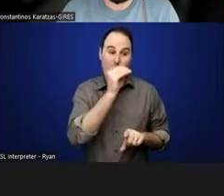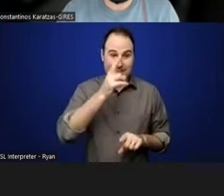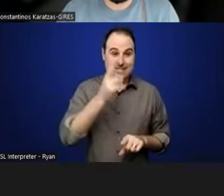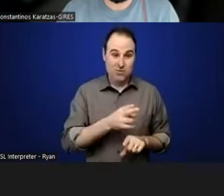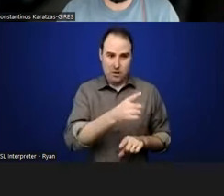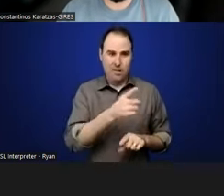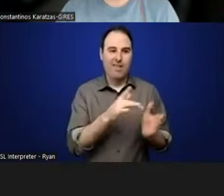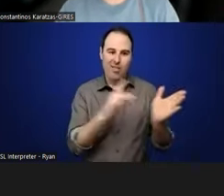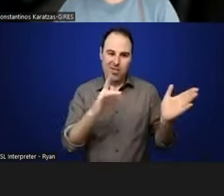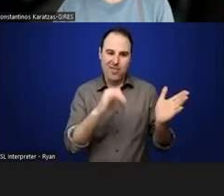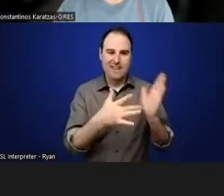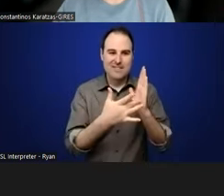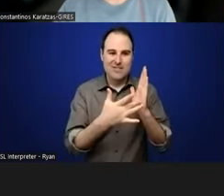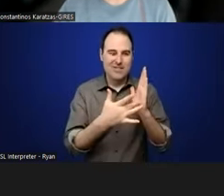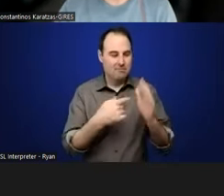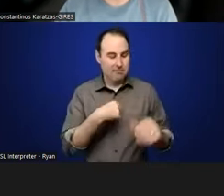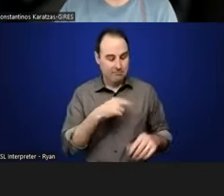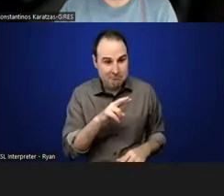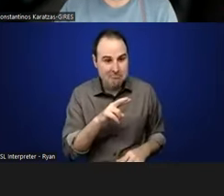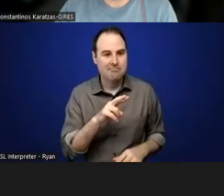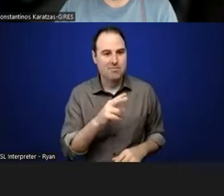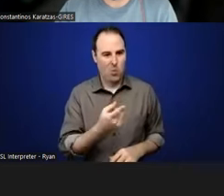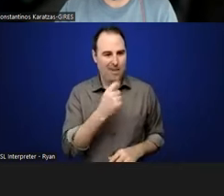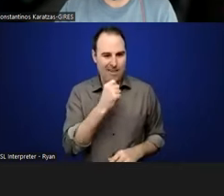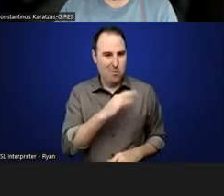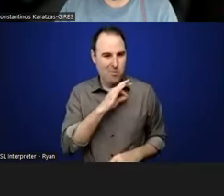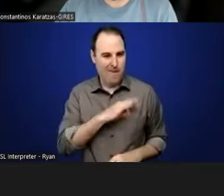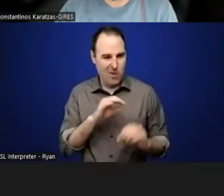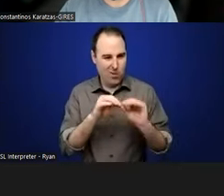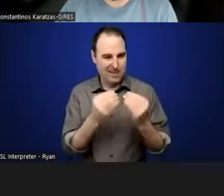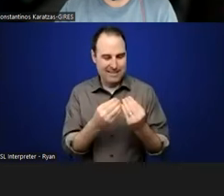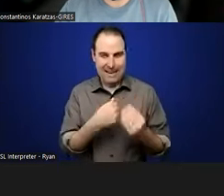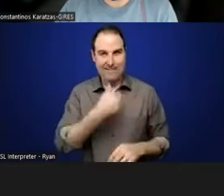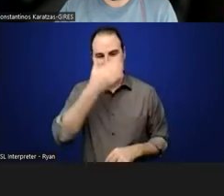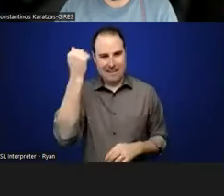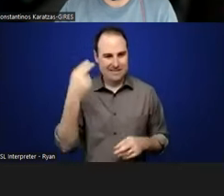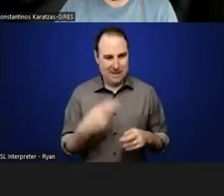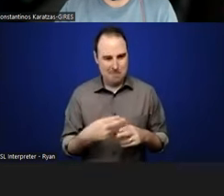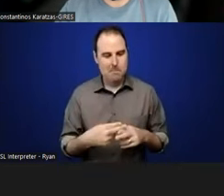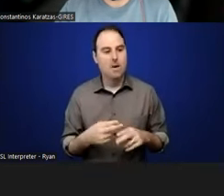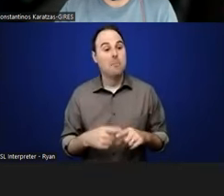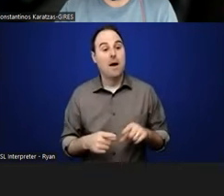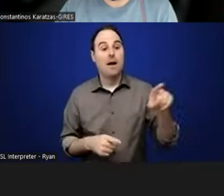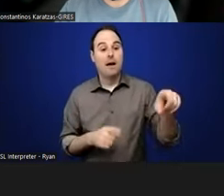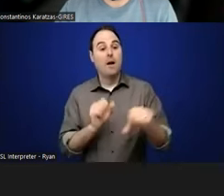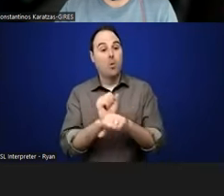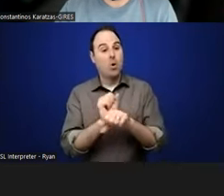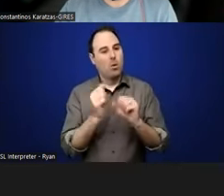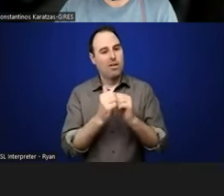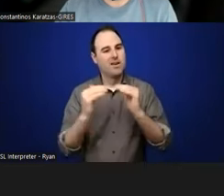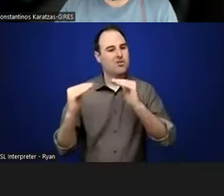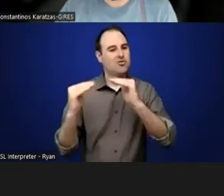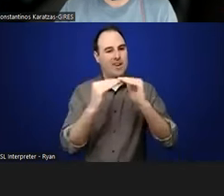was a nonprofit and I can't remember the name right now. But they were actually working within like the justice system